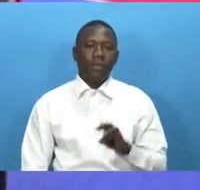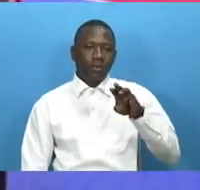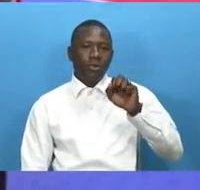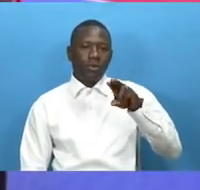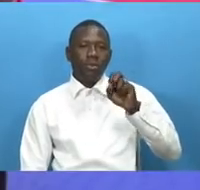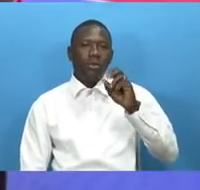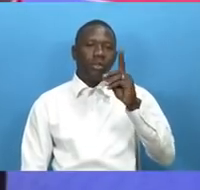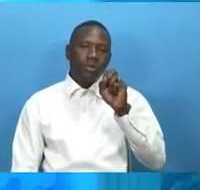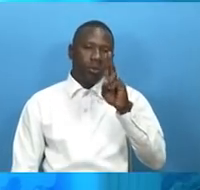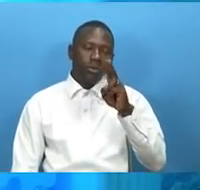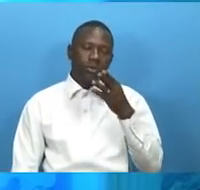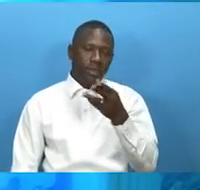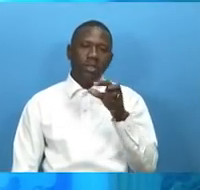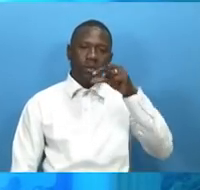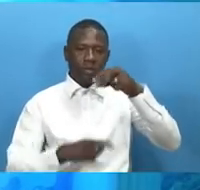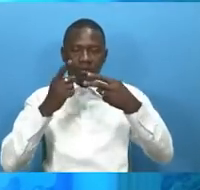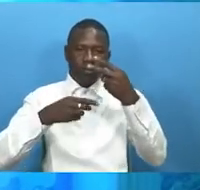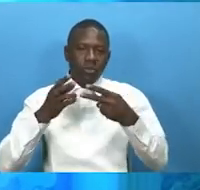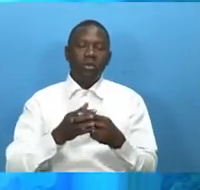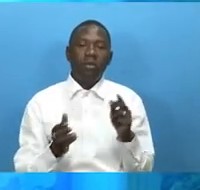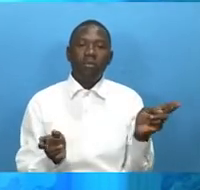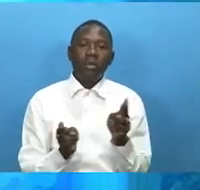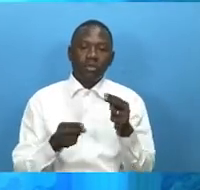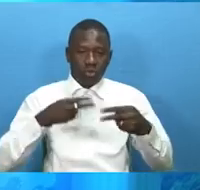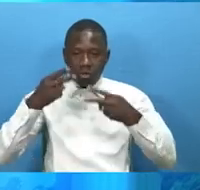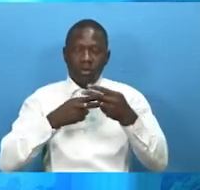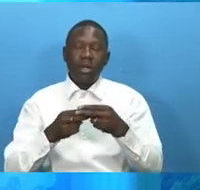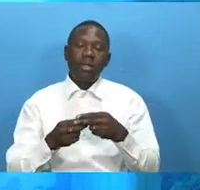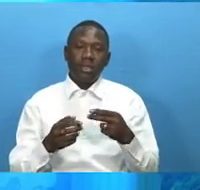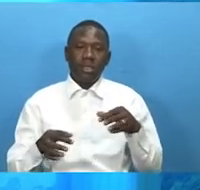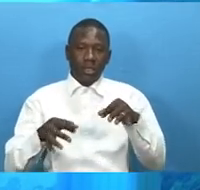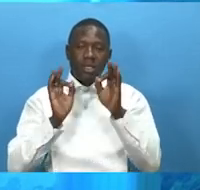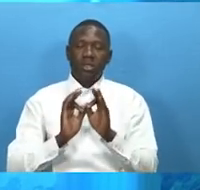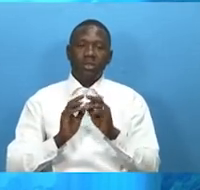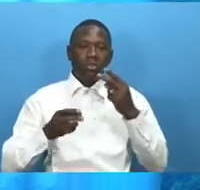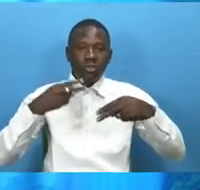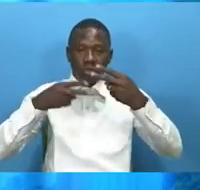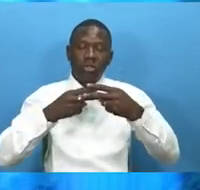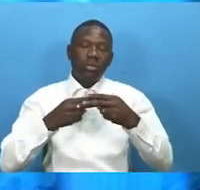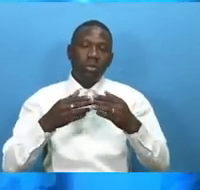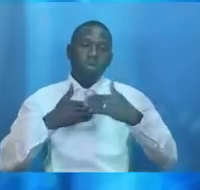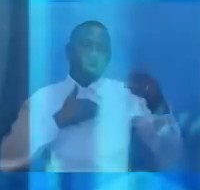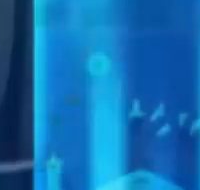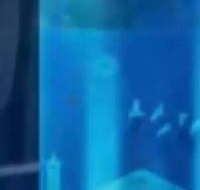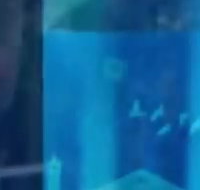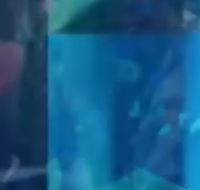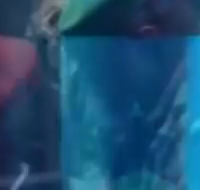qtv news now from that story by mamamudu gadjaga let's take a look at stories beyond our borders